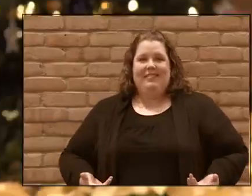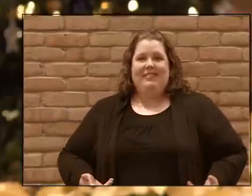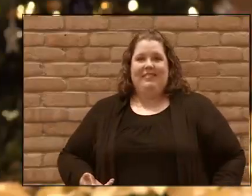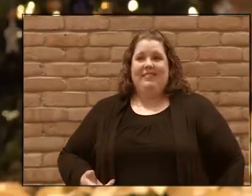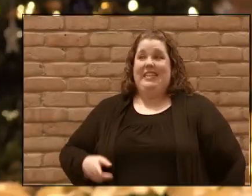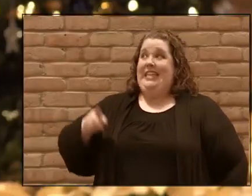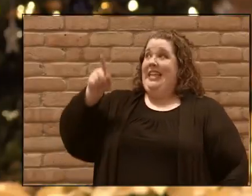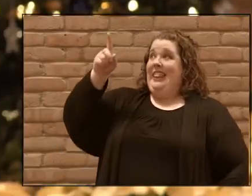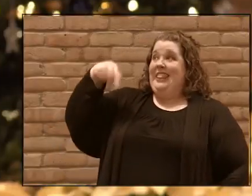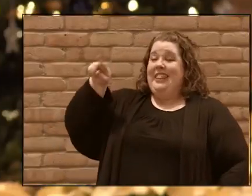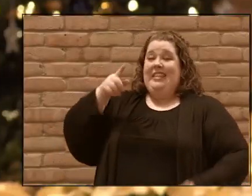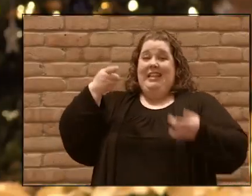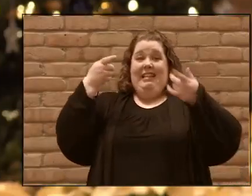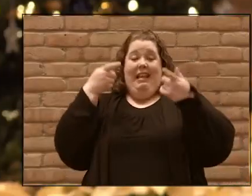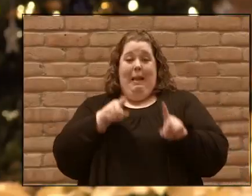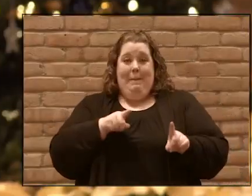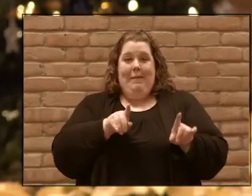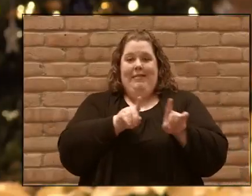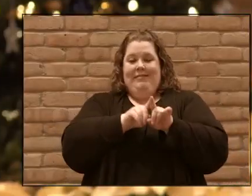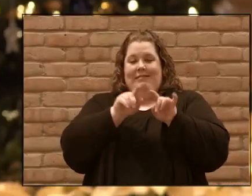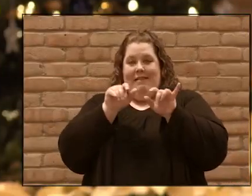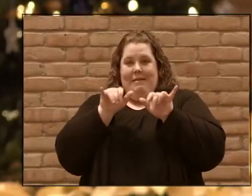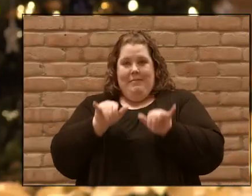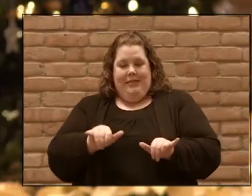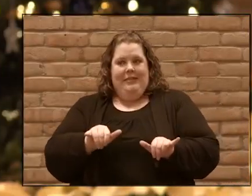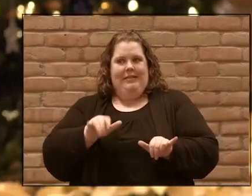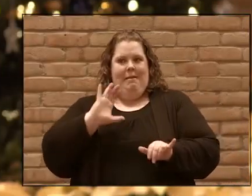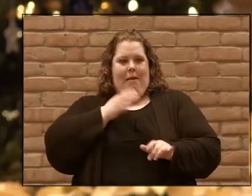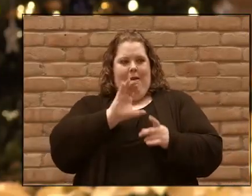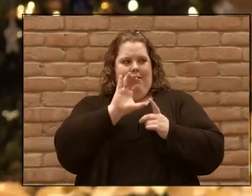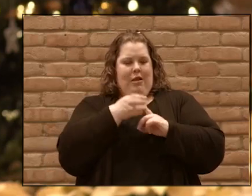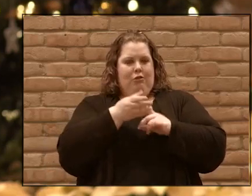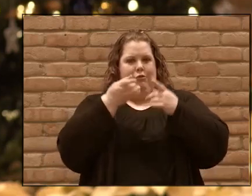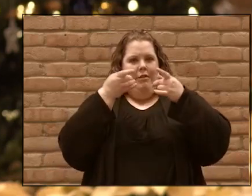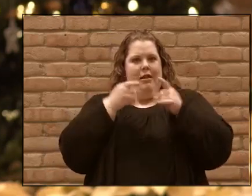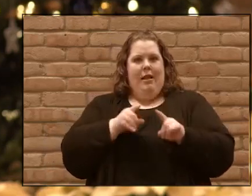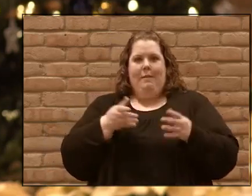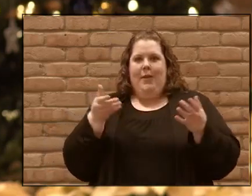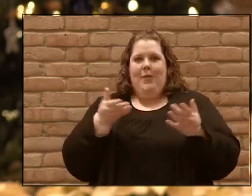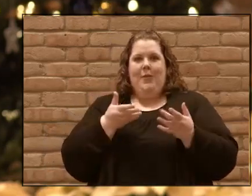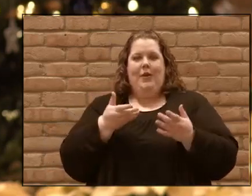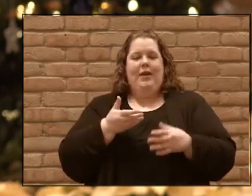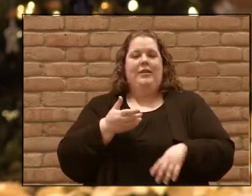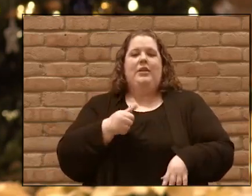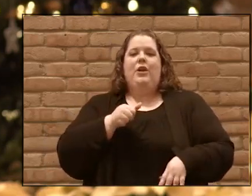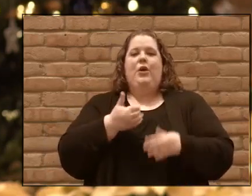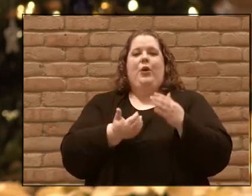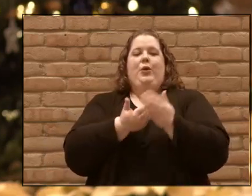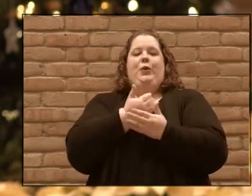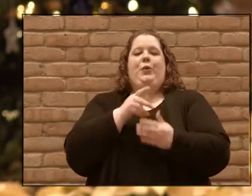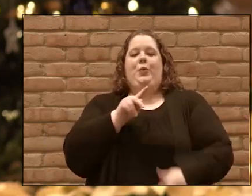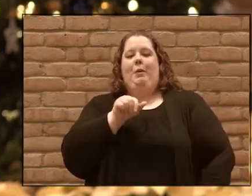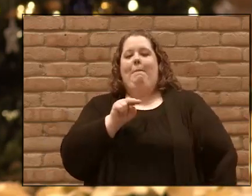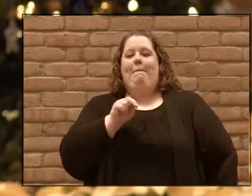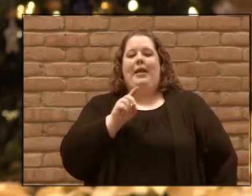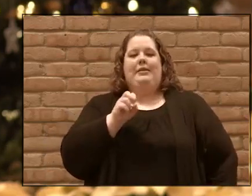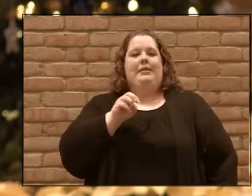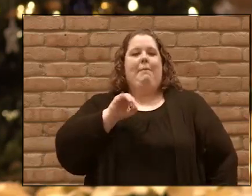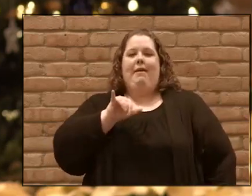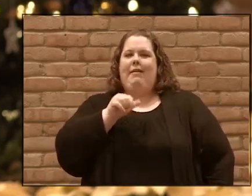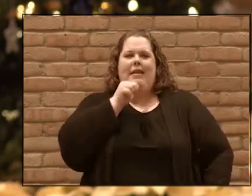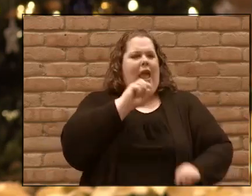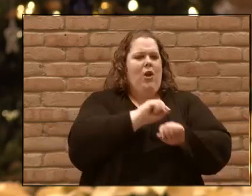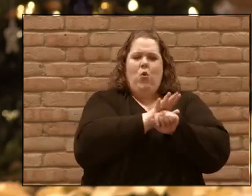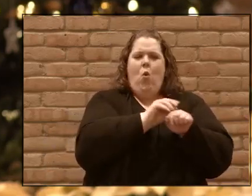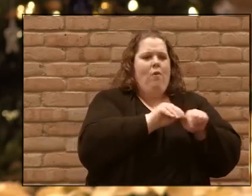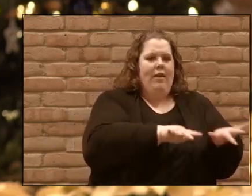is going on, there's something else happening within our culture. And that's a new pandemic. And I'm not talking about COVID, but I'm talking about